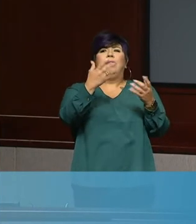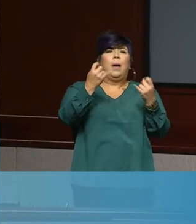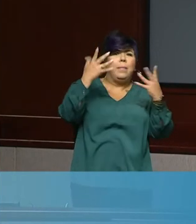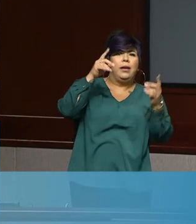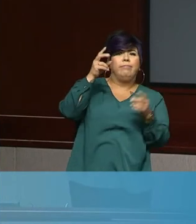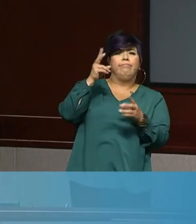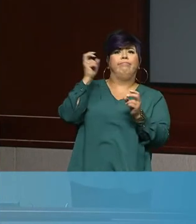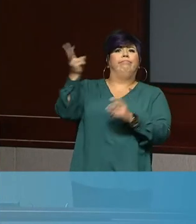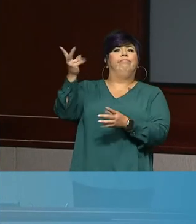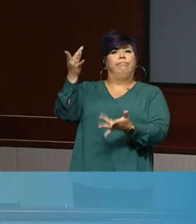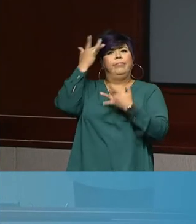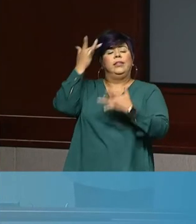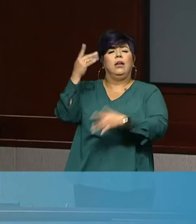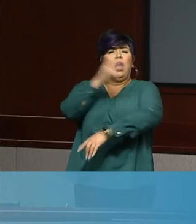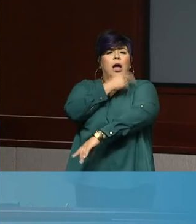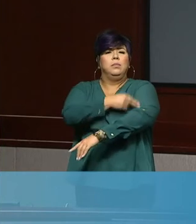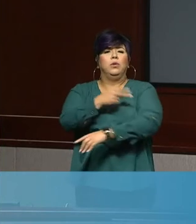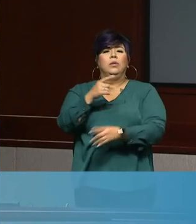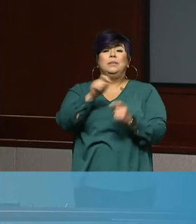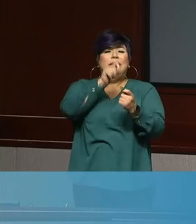So that's, um, following up on the kids.